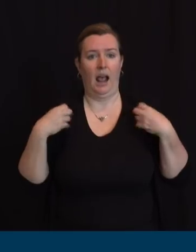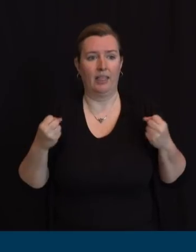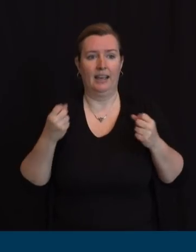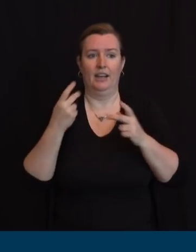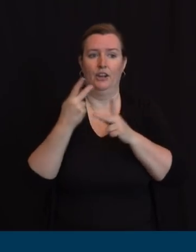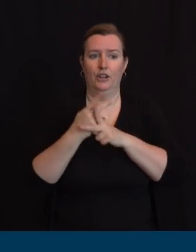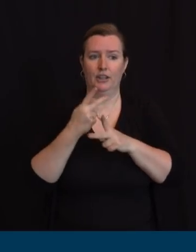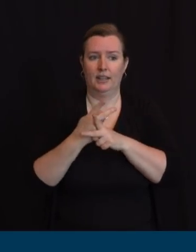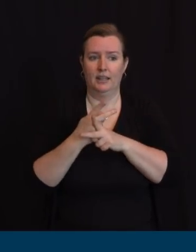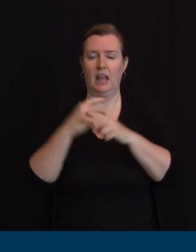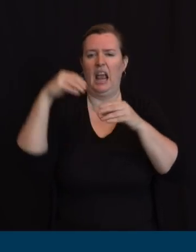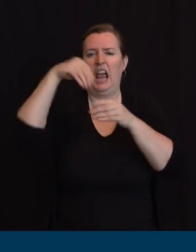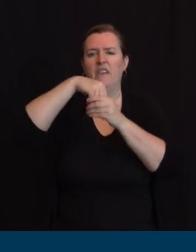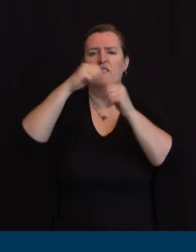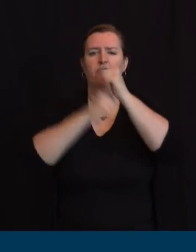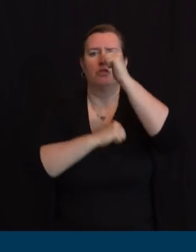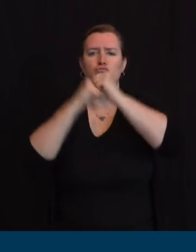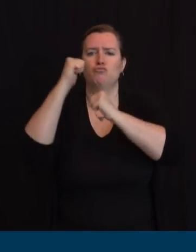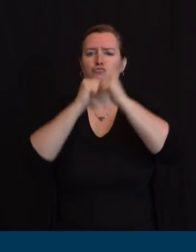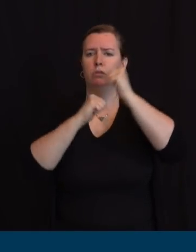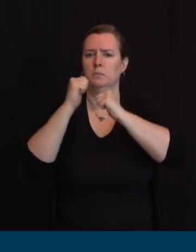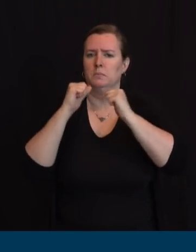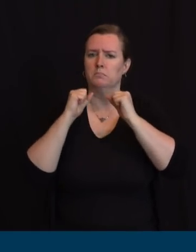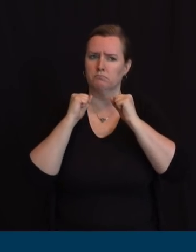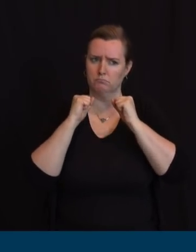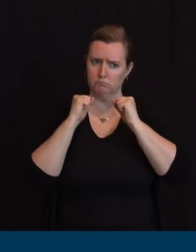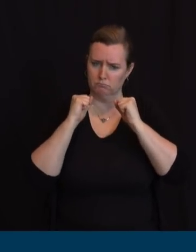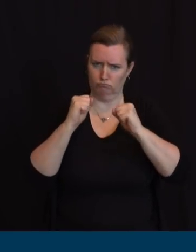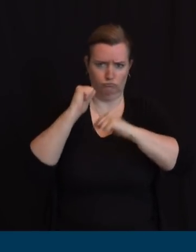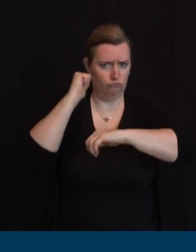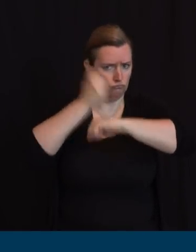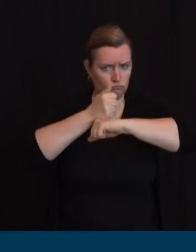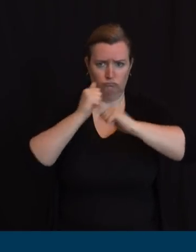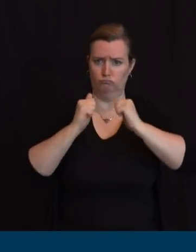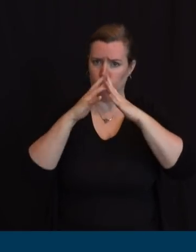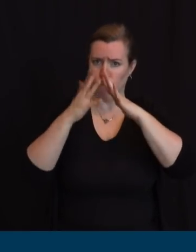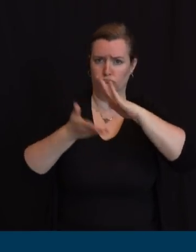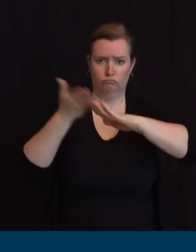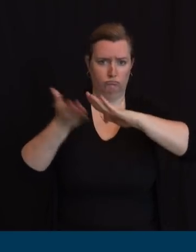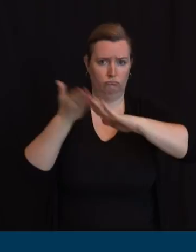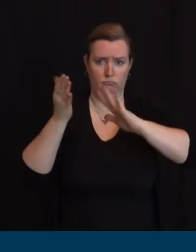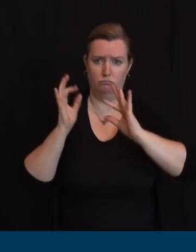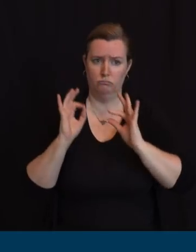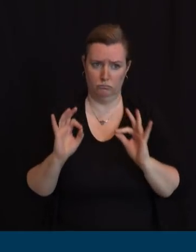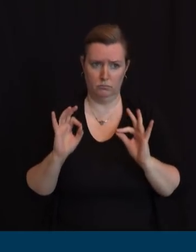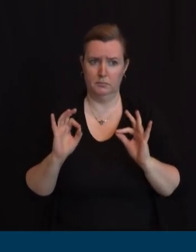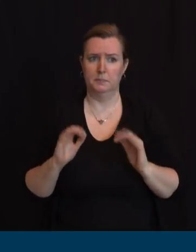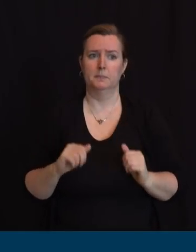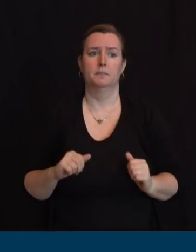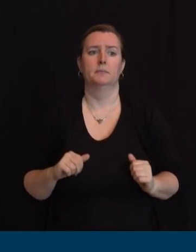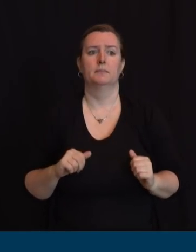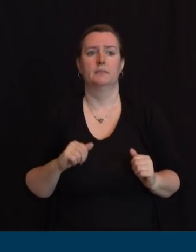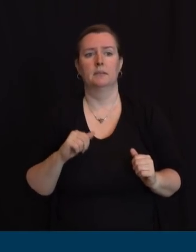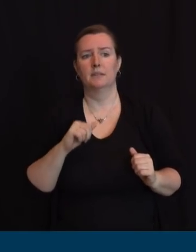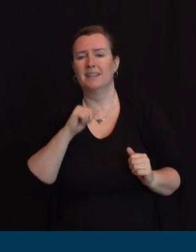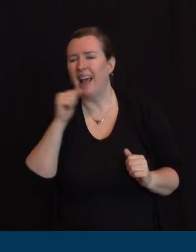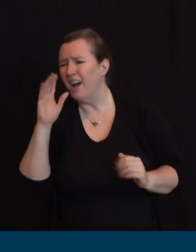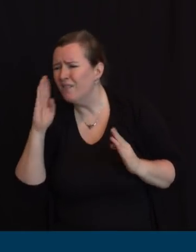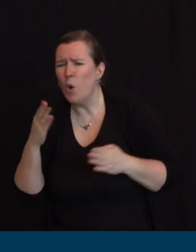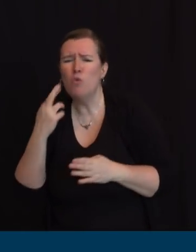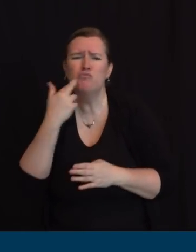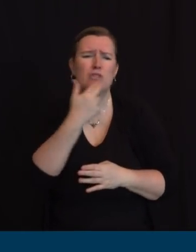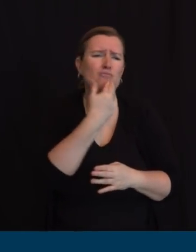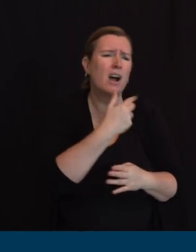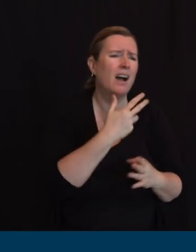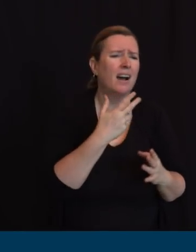what's the restaurant look like but it is what does the testing regime look like you know I'm happy we've made a lot of progress to